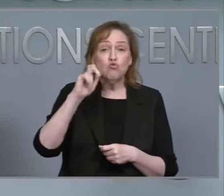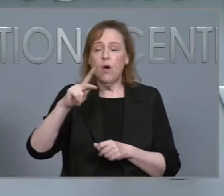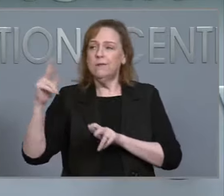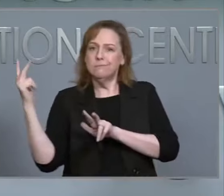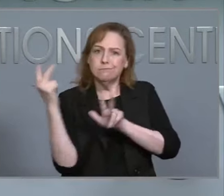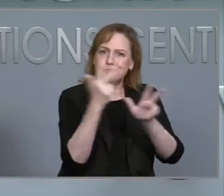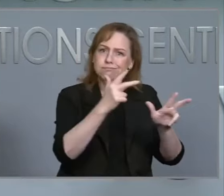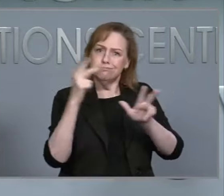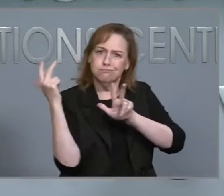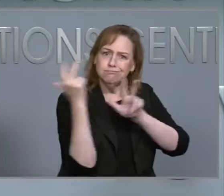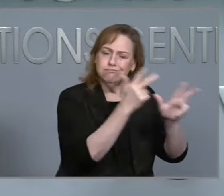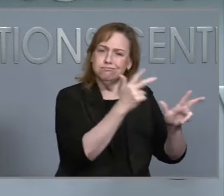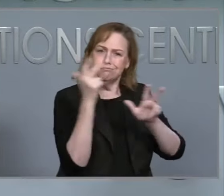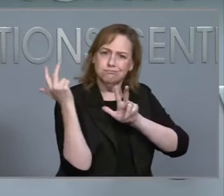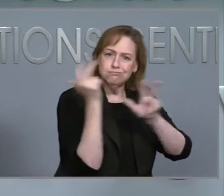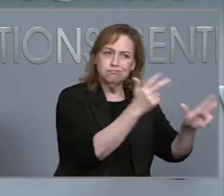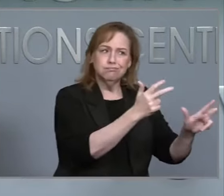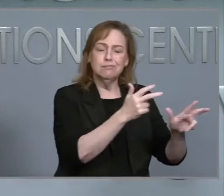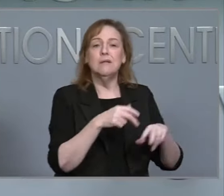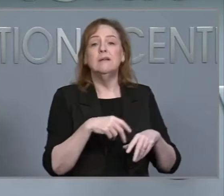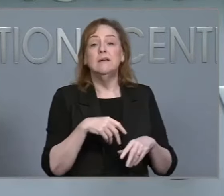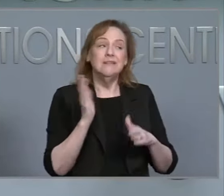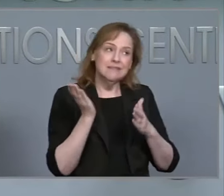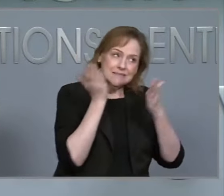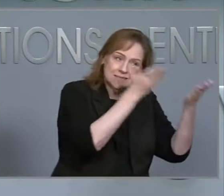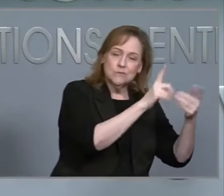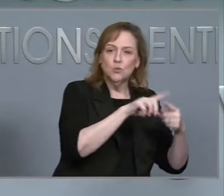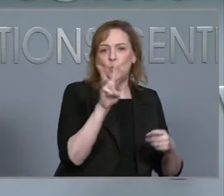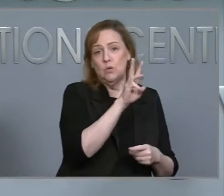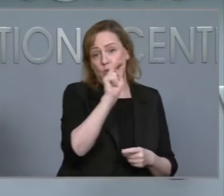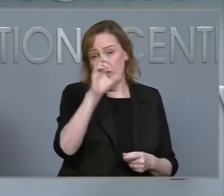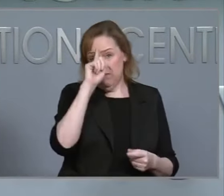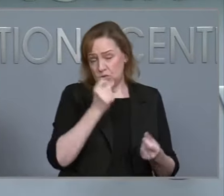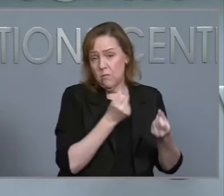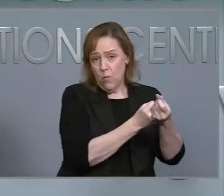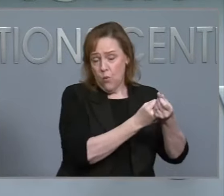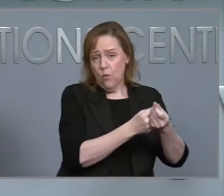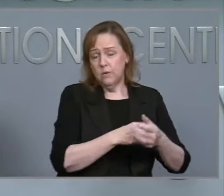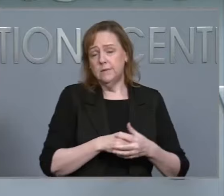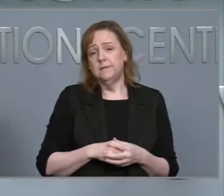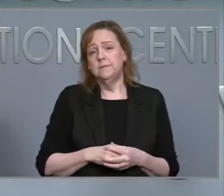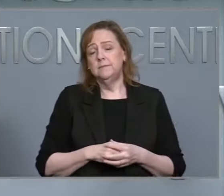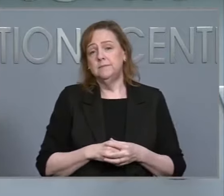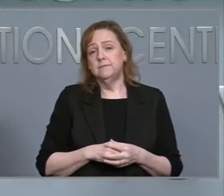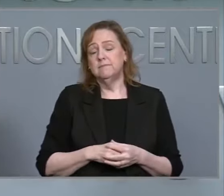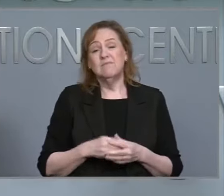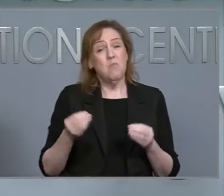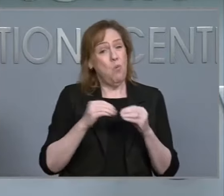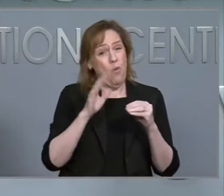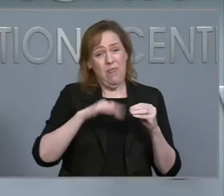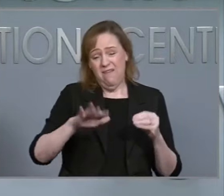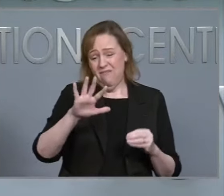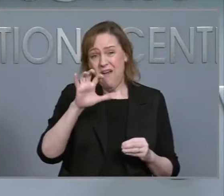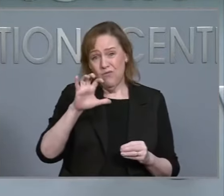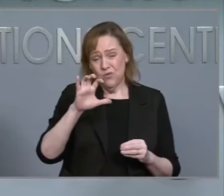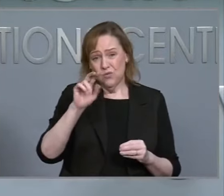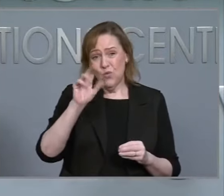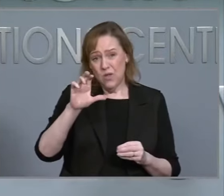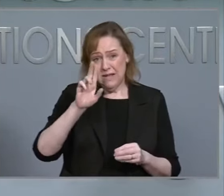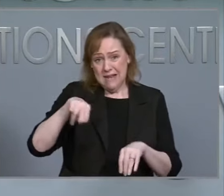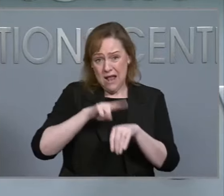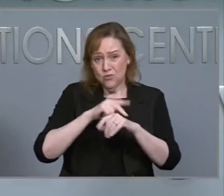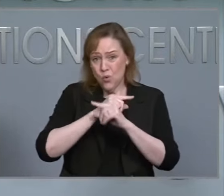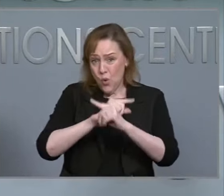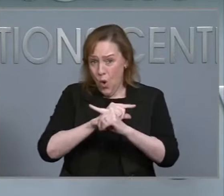through the damaged roads and into Western North Carolina. More than 500 North Carolina National Guard members are now